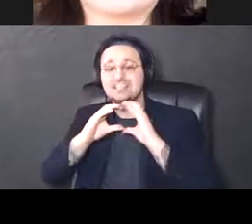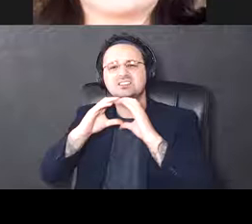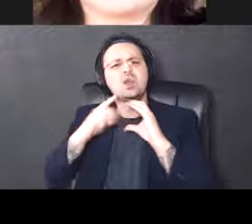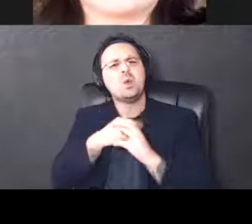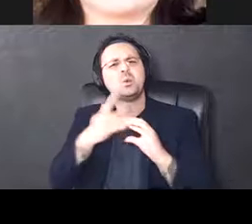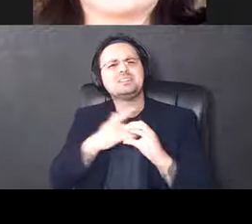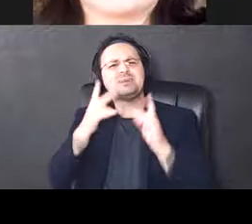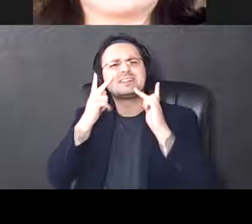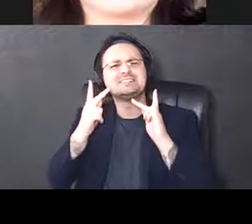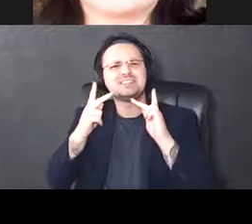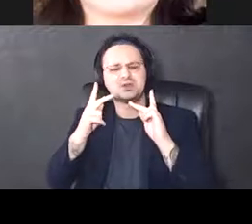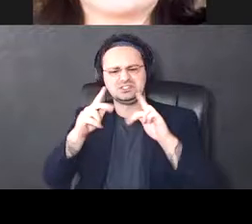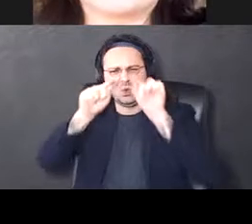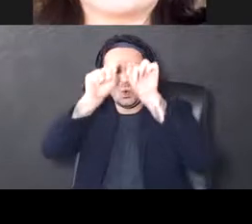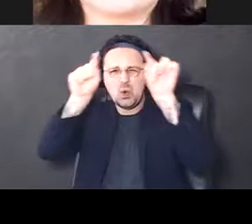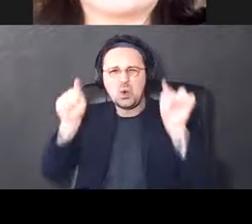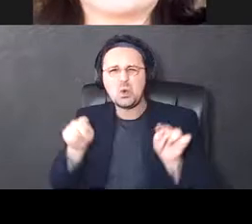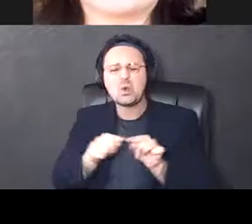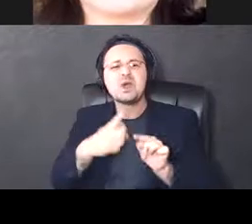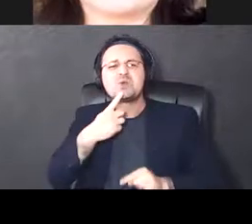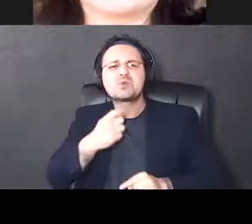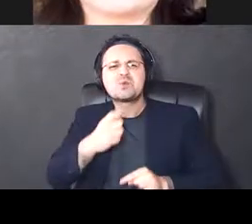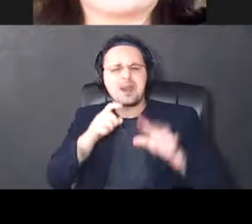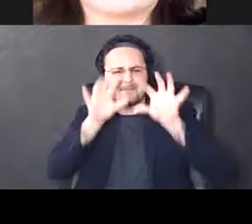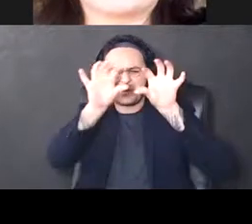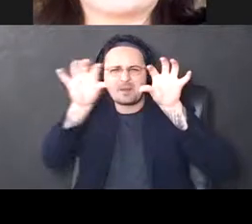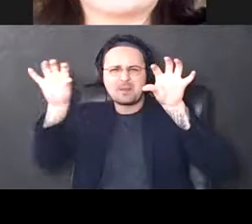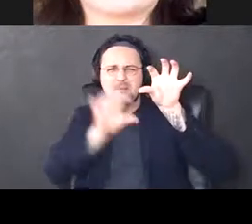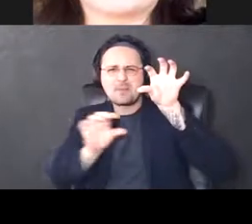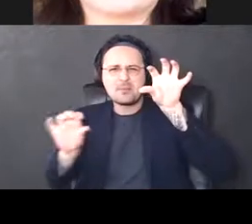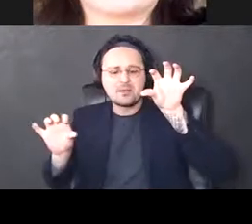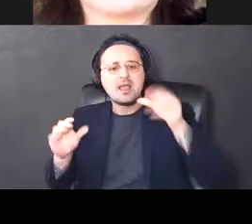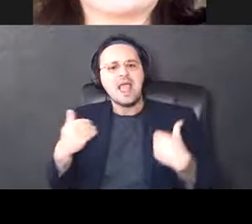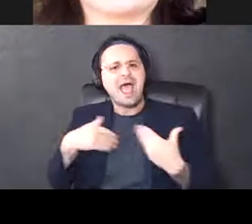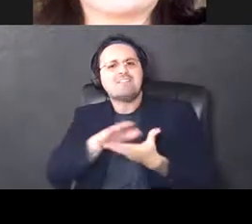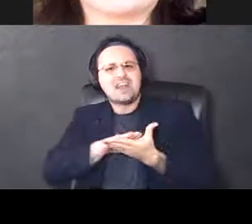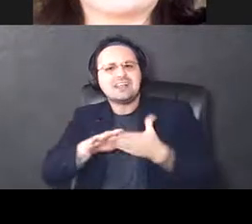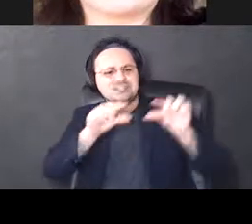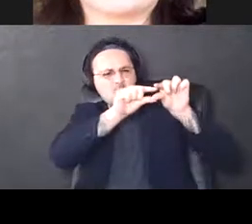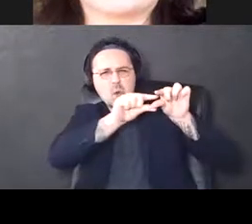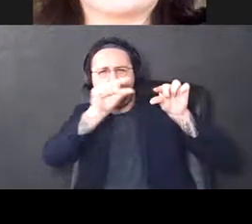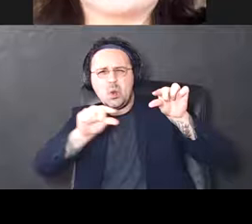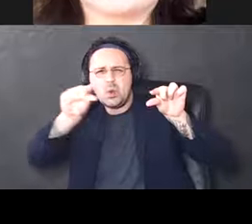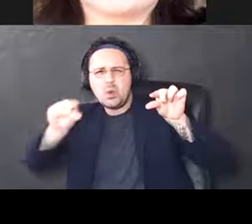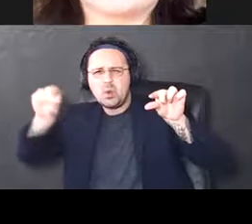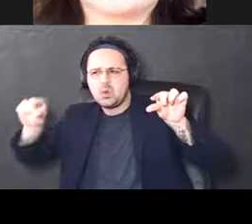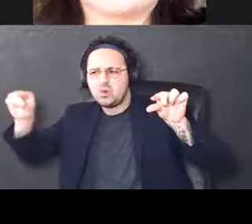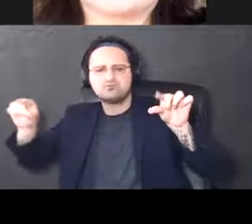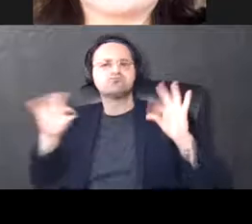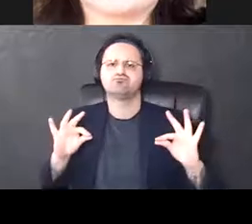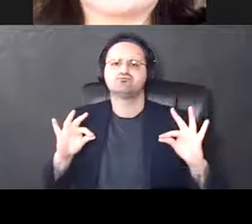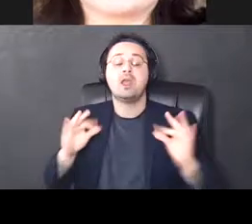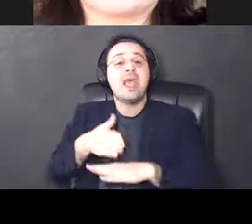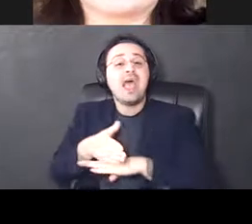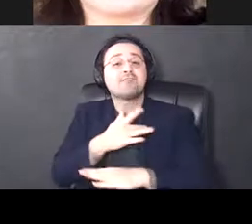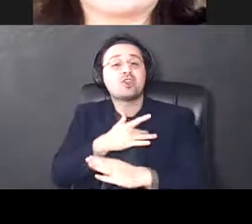kind of round red bulls will have a very nice uninterrupted layer within the cerebellum. after cardiac arrest,